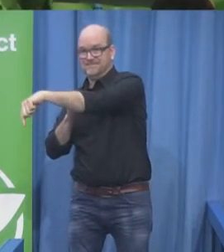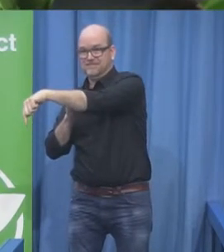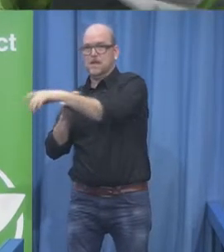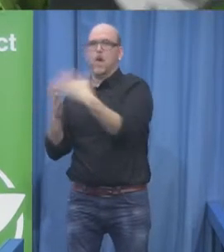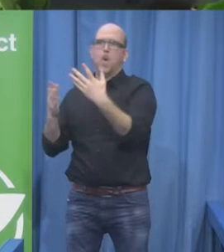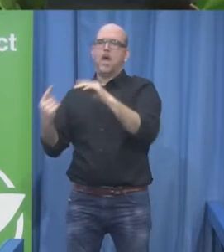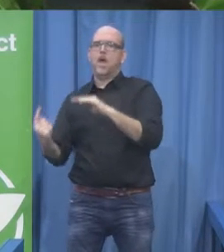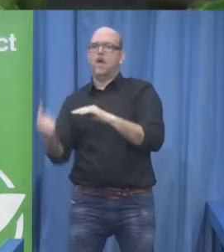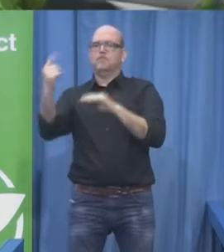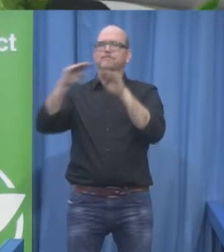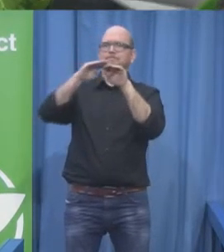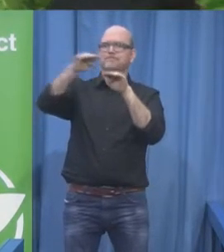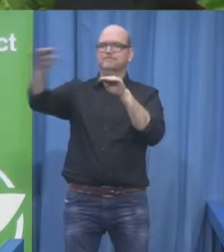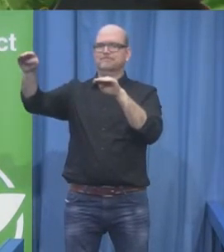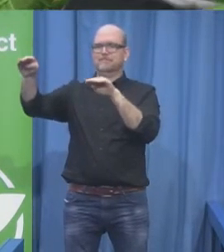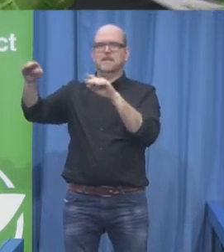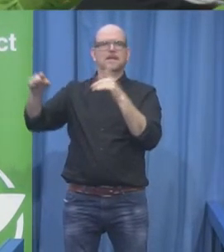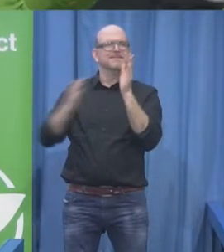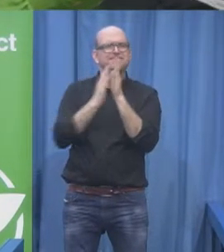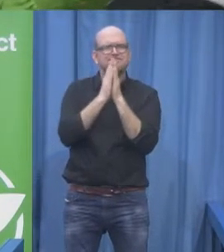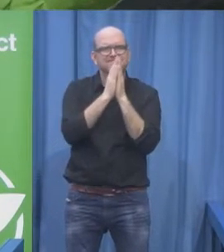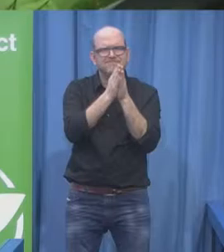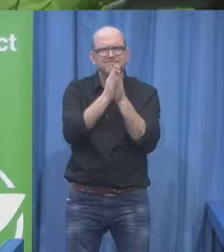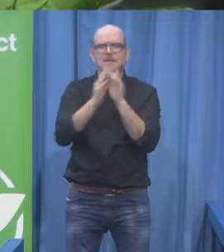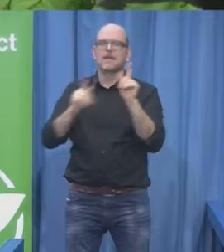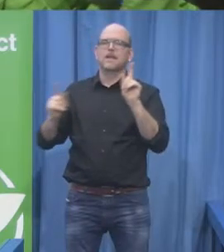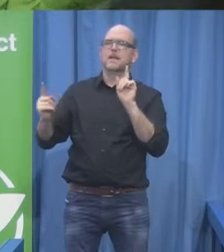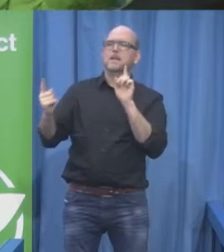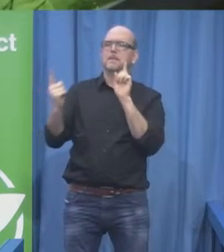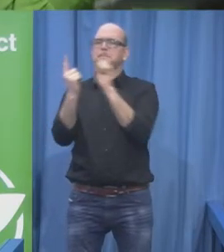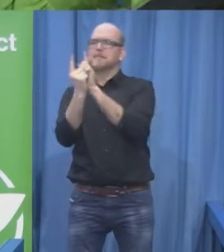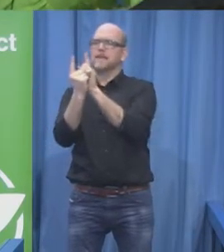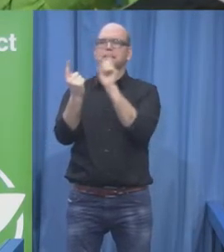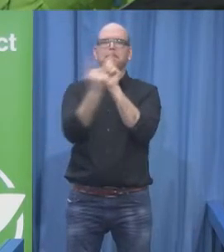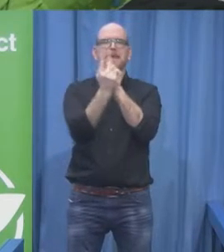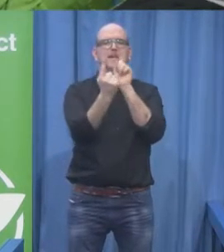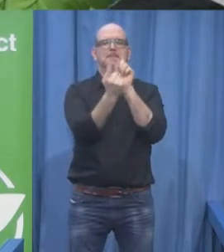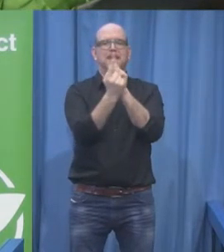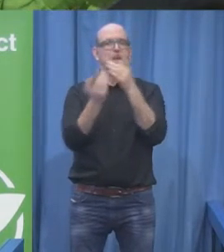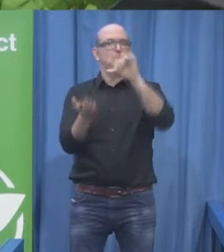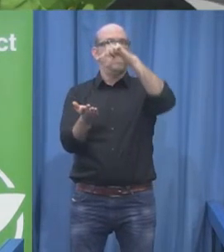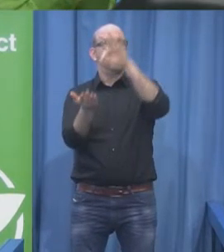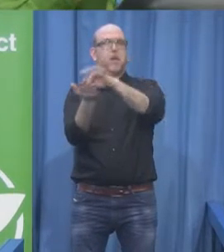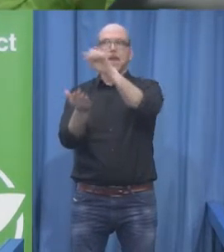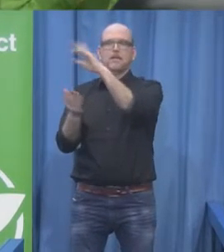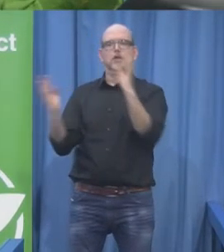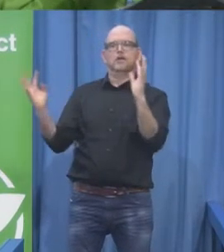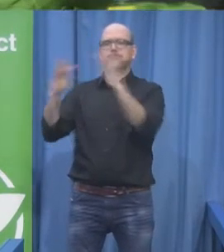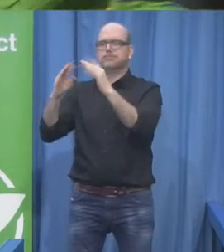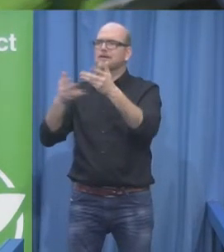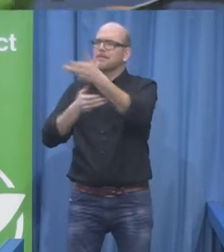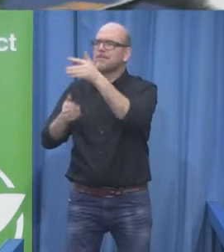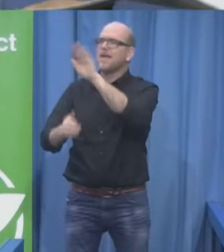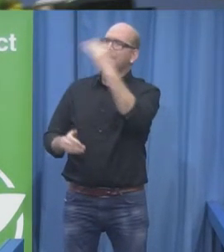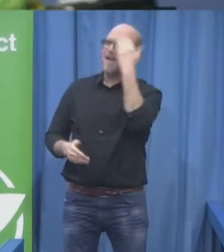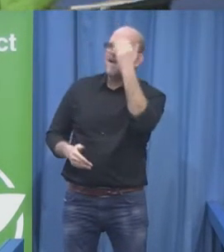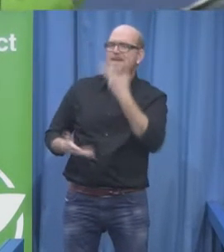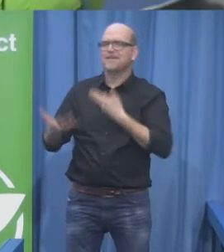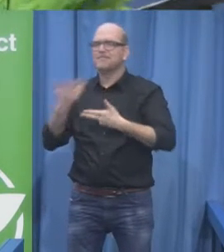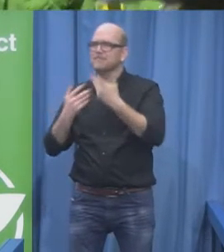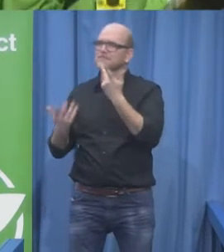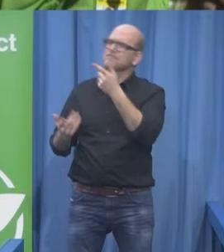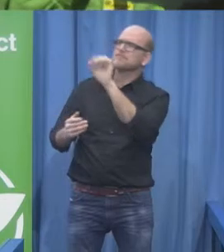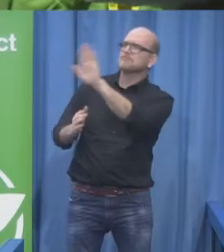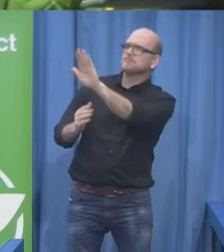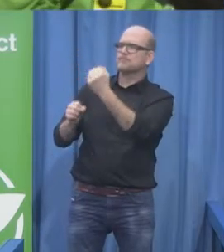Please use those facilities as best you can to have as many conversations as you can. Okay we